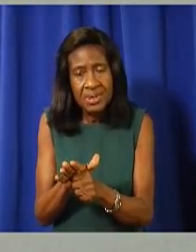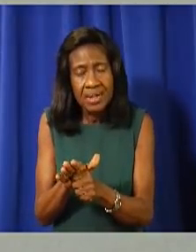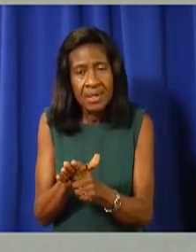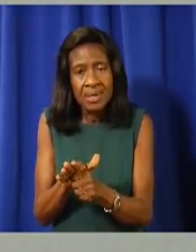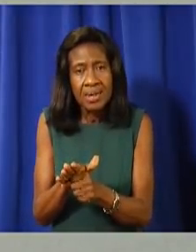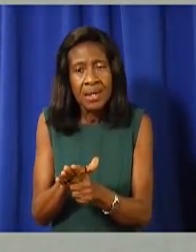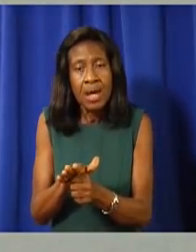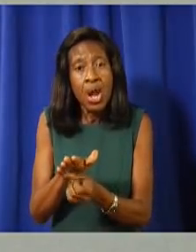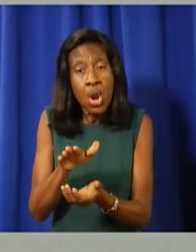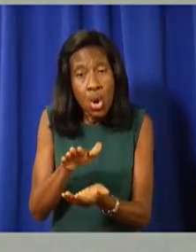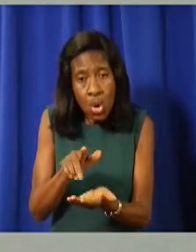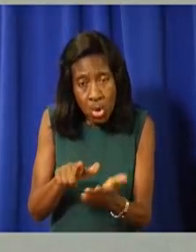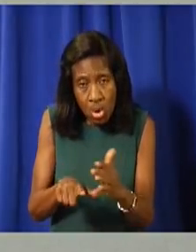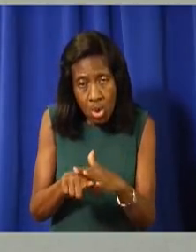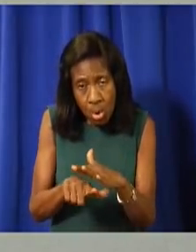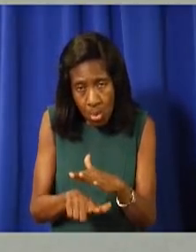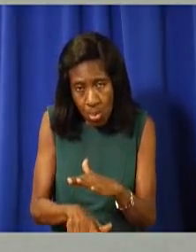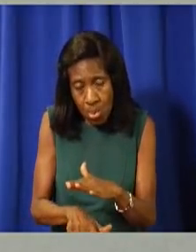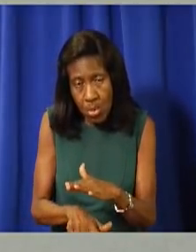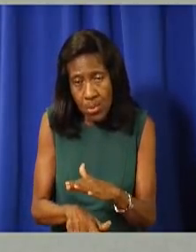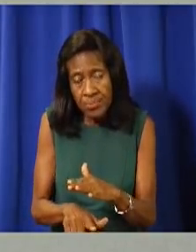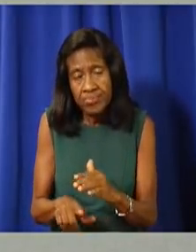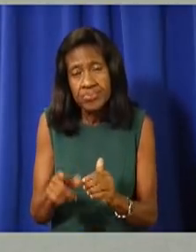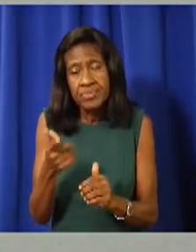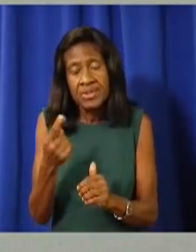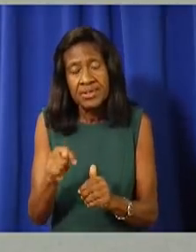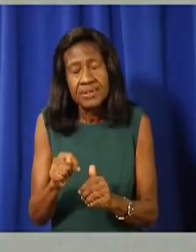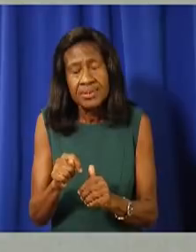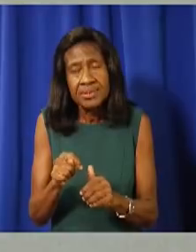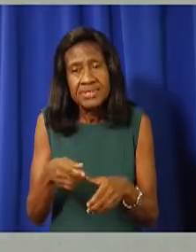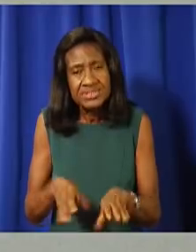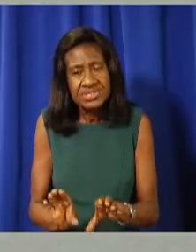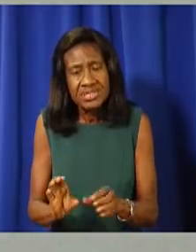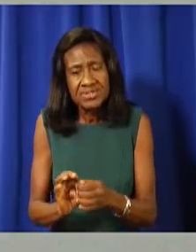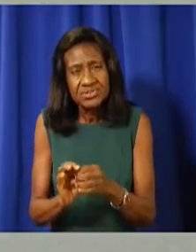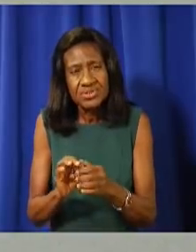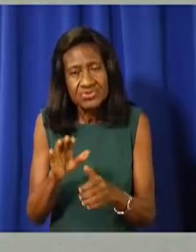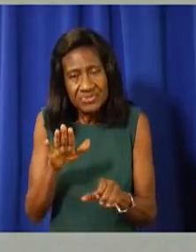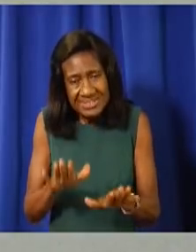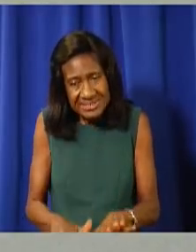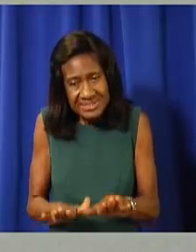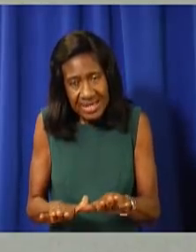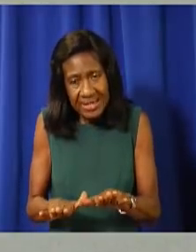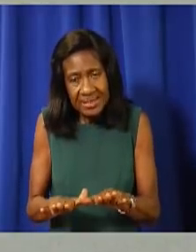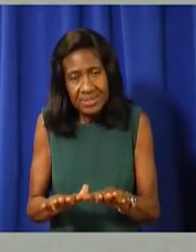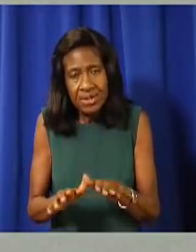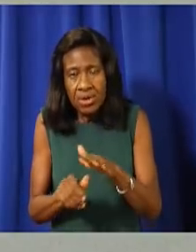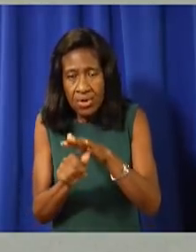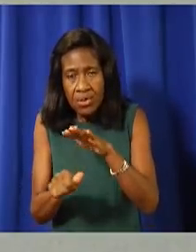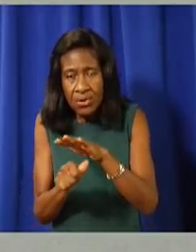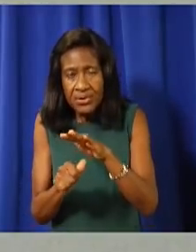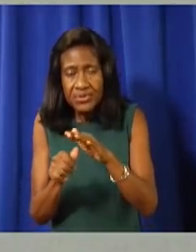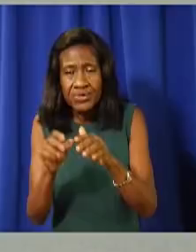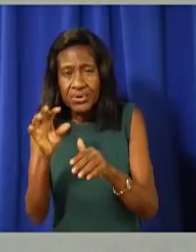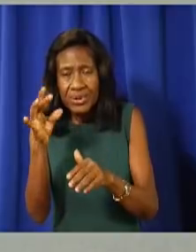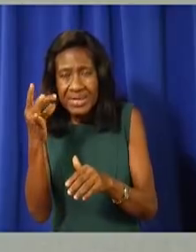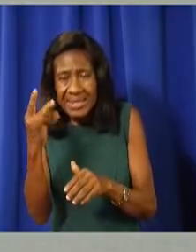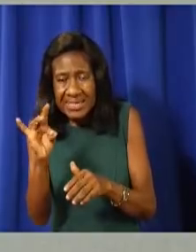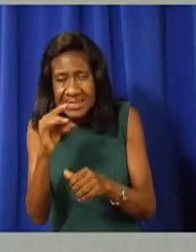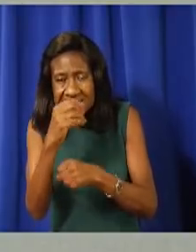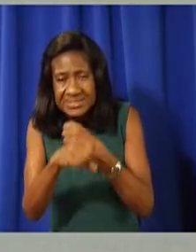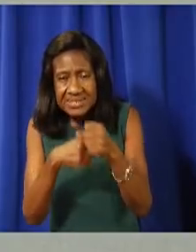evidence suggests the chances of a child under 18 losing their life to COVID is one in 500